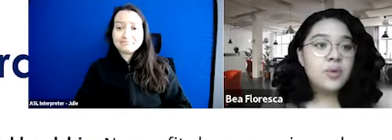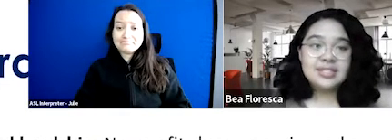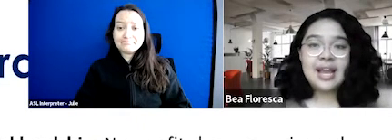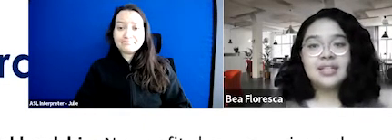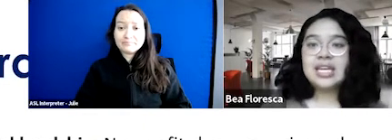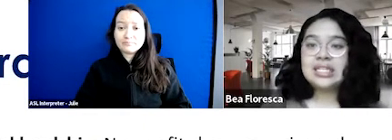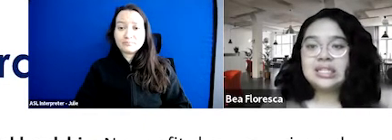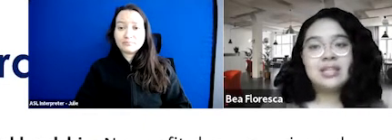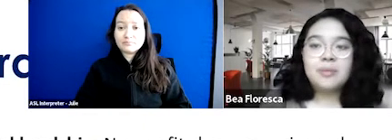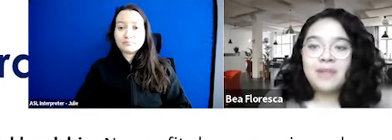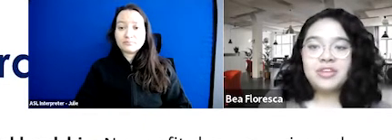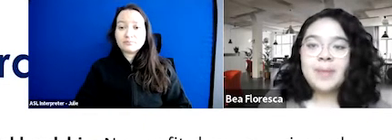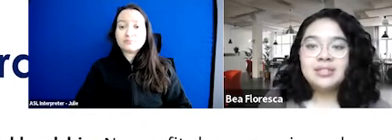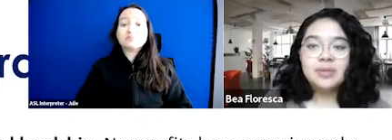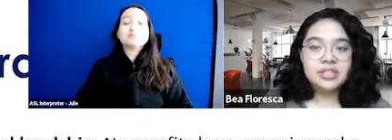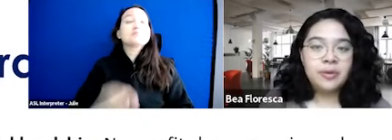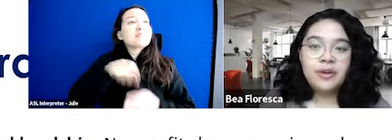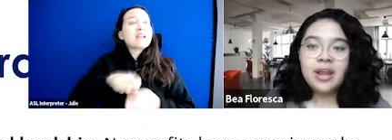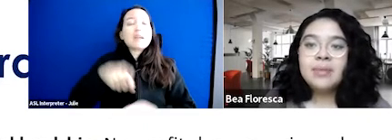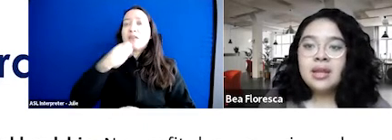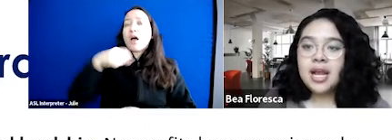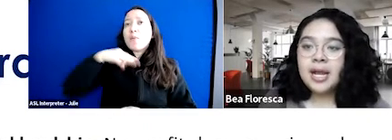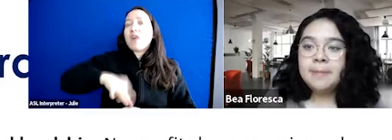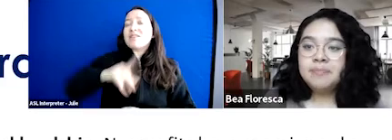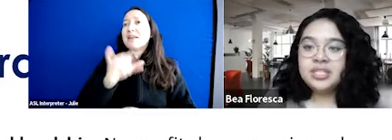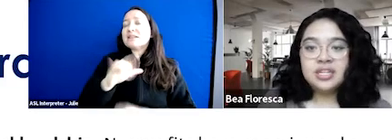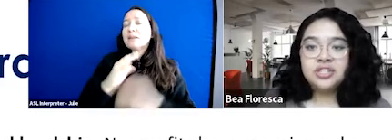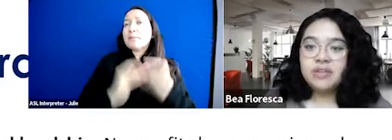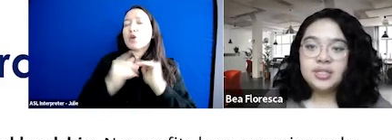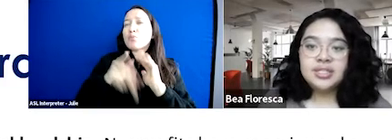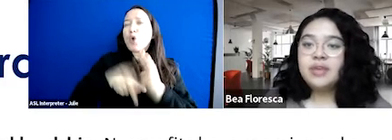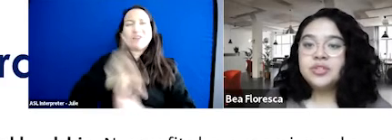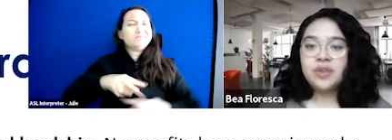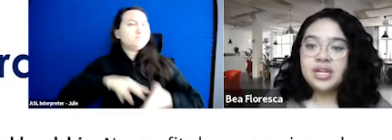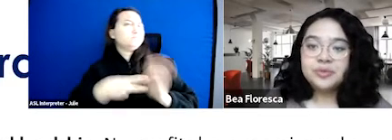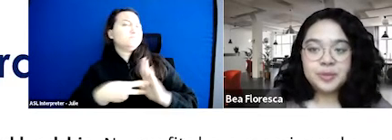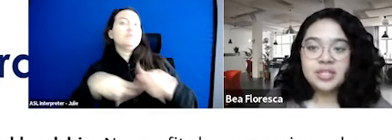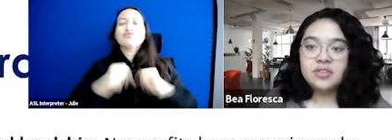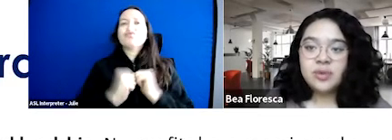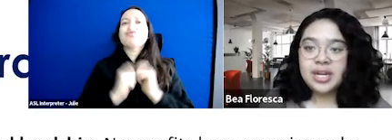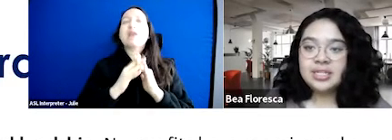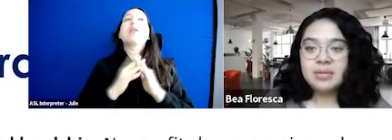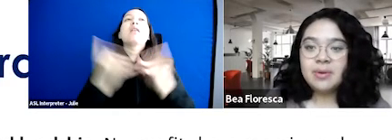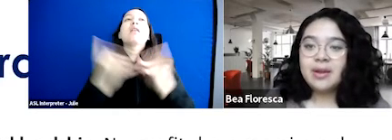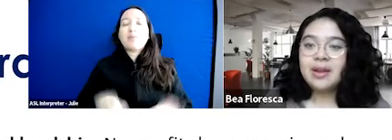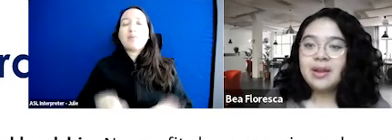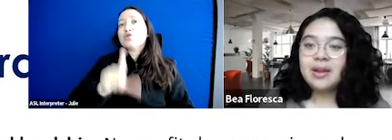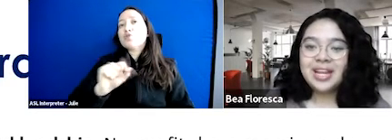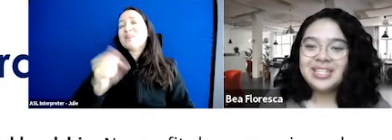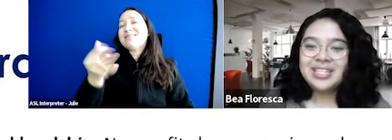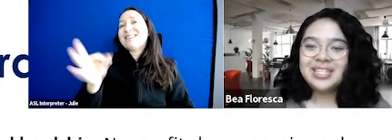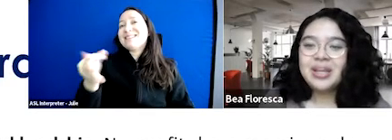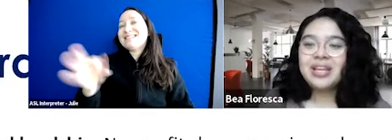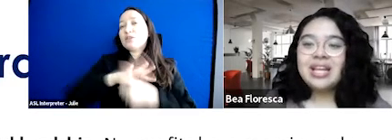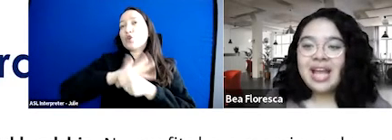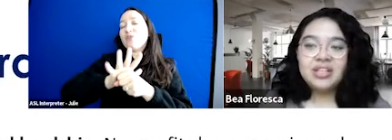So what exactly is this nonprofit capacity building program? This initiative, once again, was created in response to the 2019 COVID